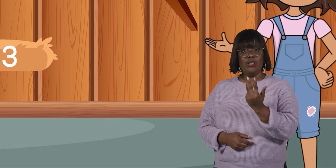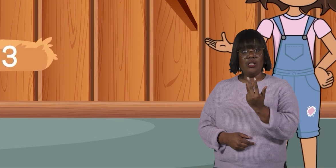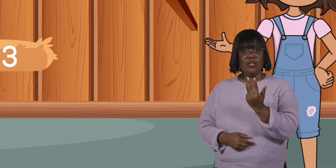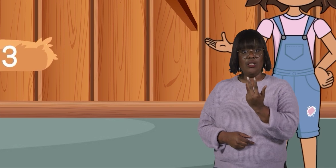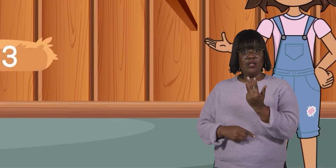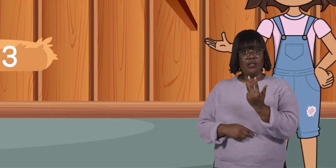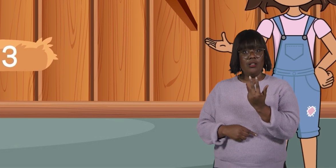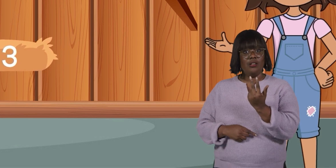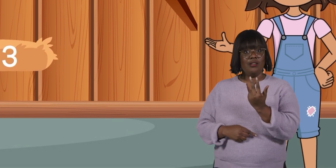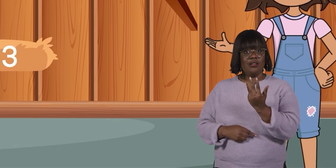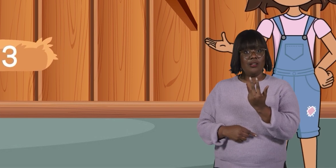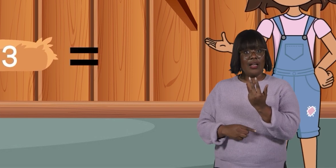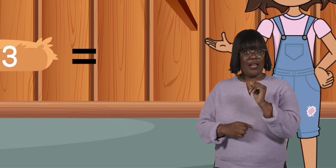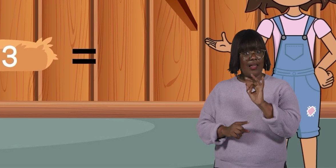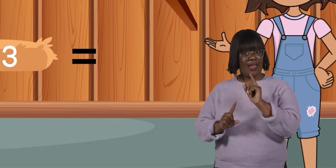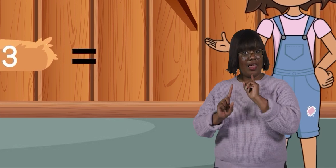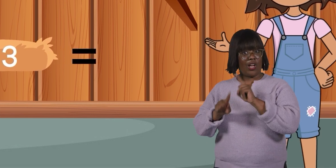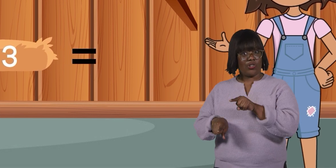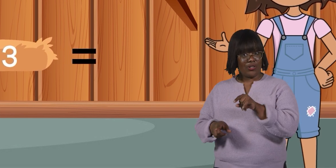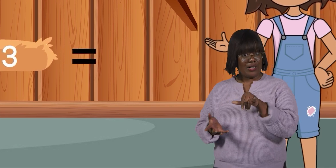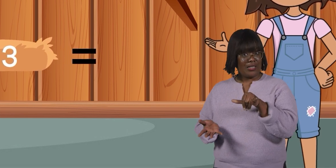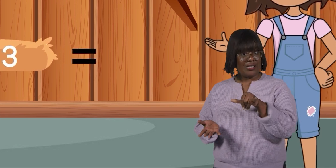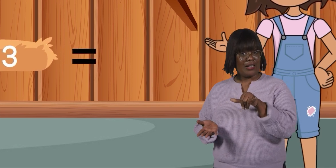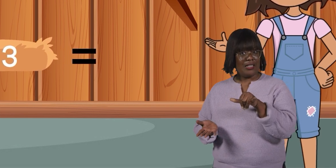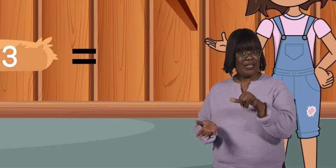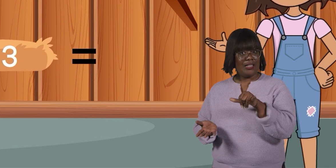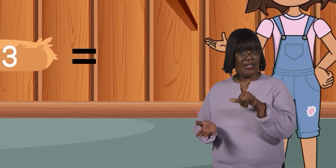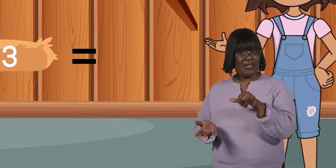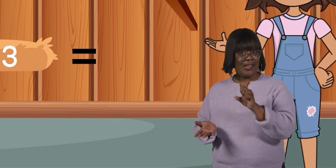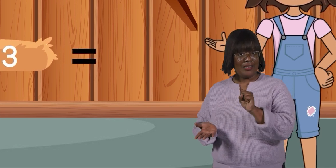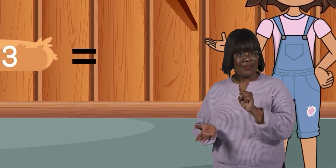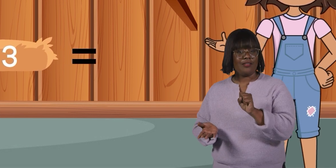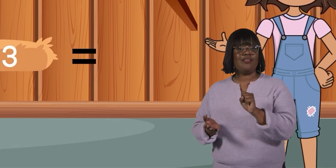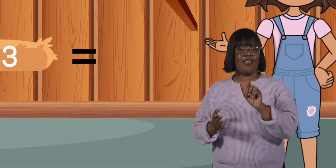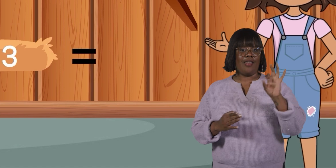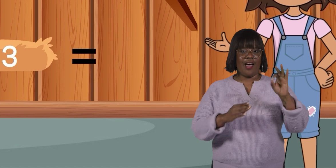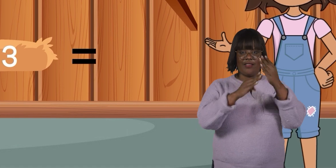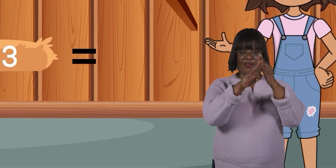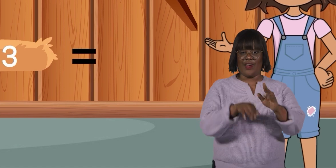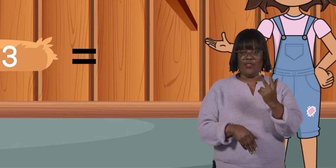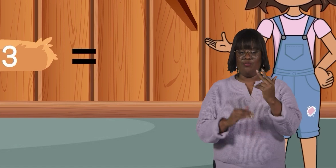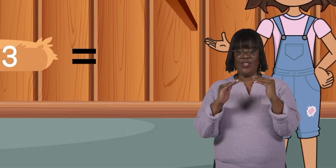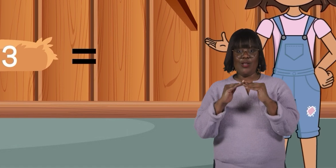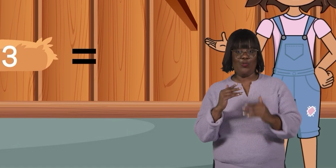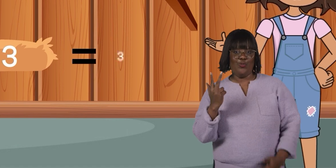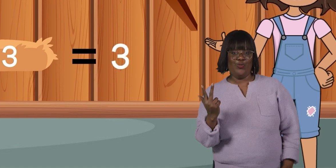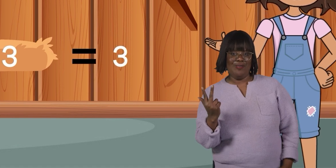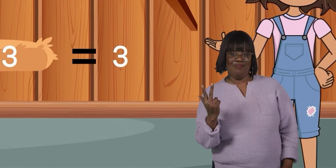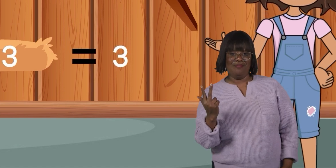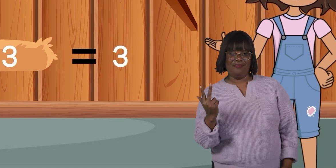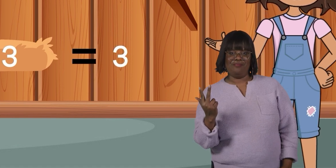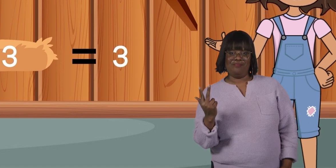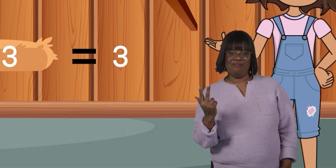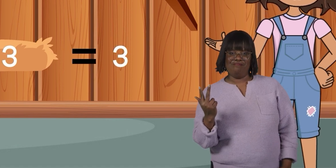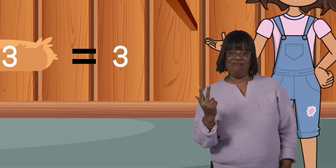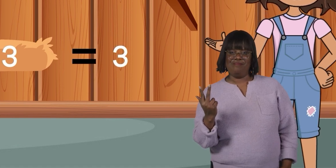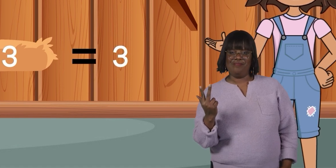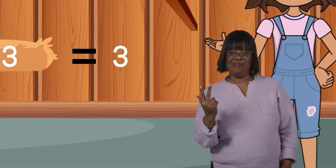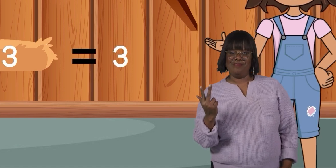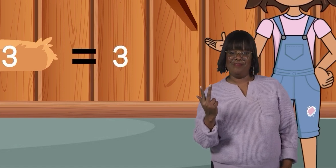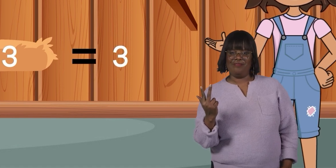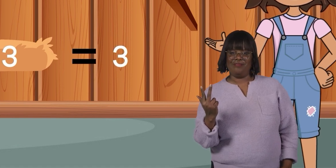three, the answer is yes! Nine divided by three equals three.